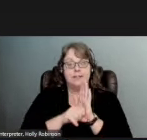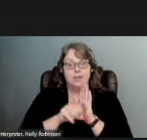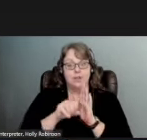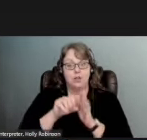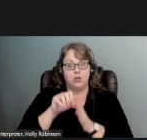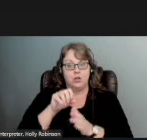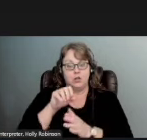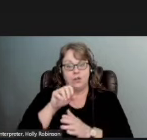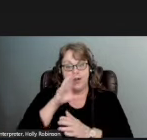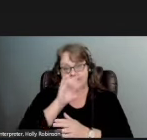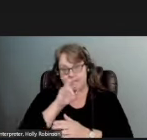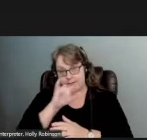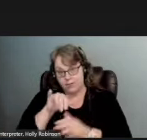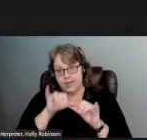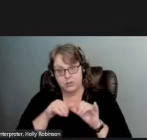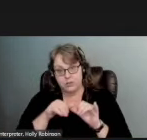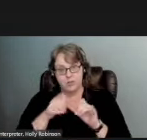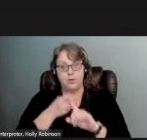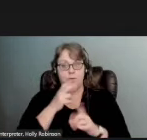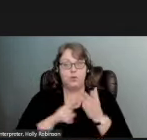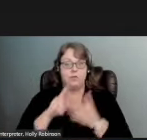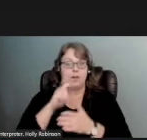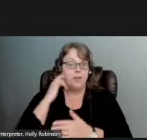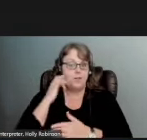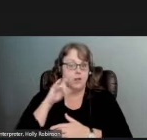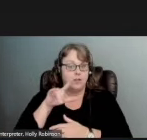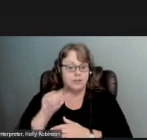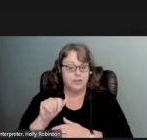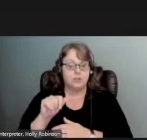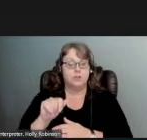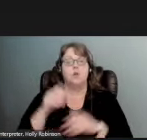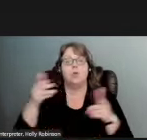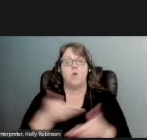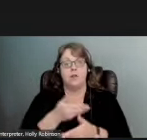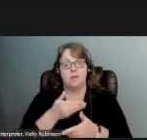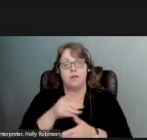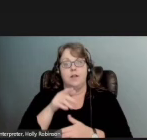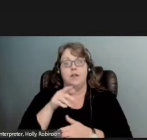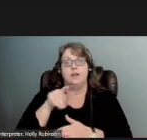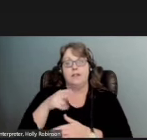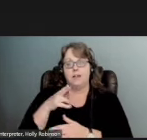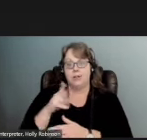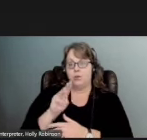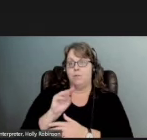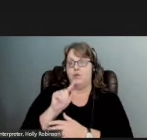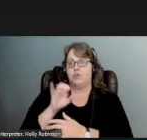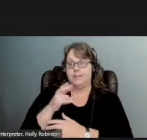civil engineering from University of California Los Angeles. Welcome Dr. Muchandani.